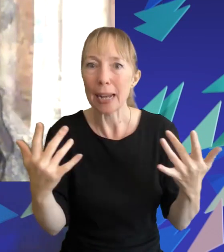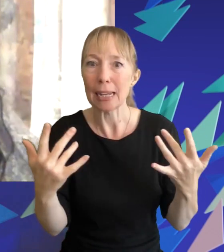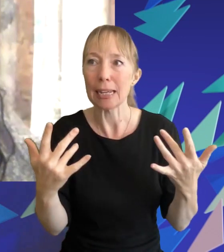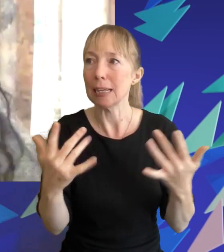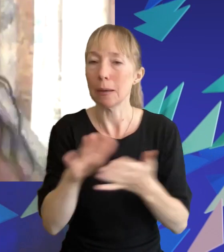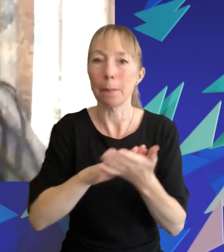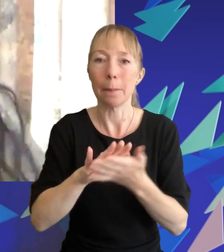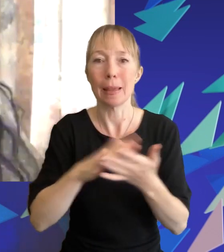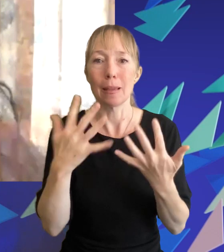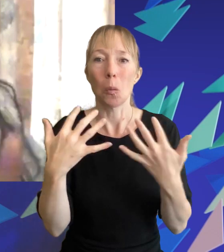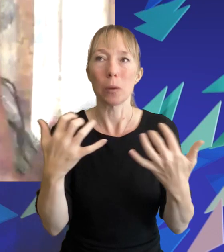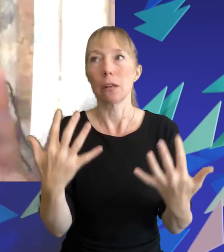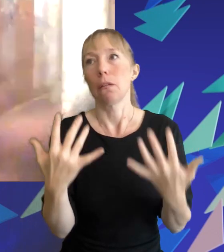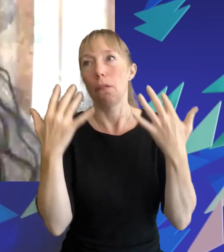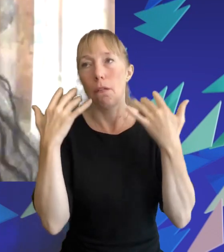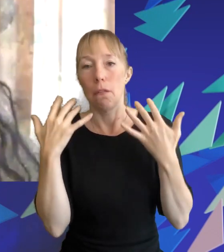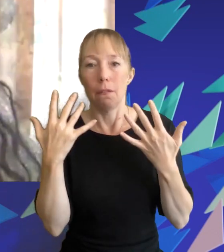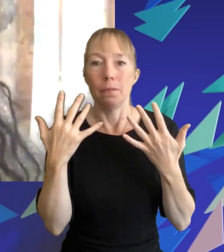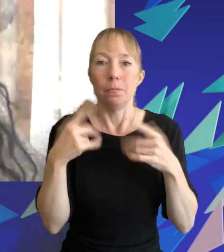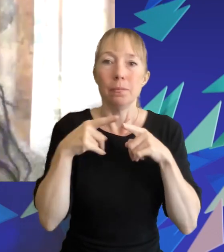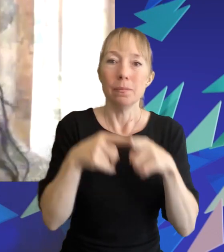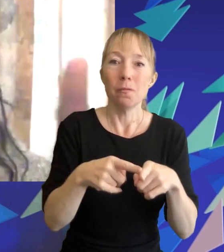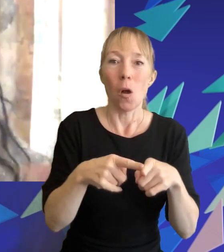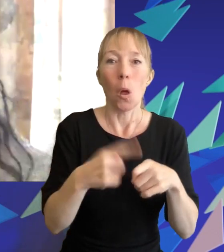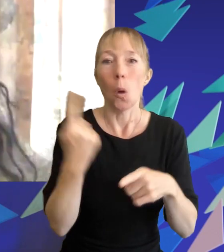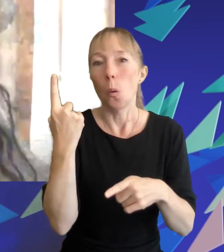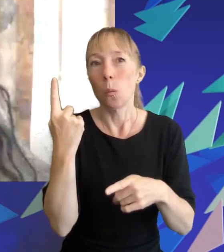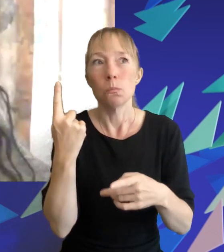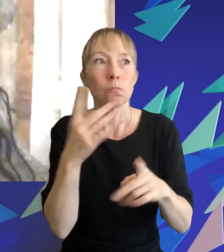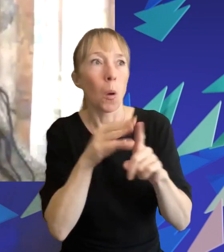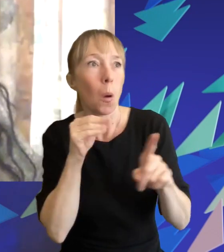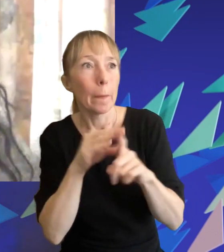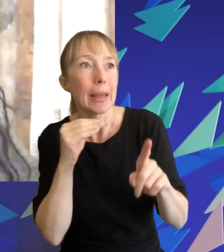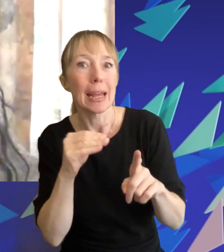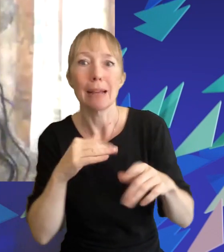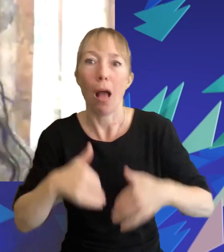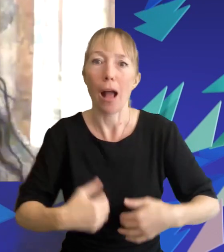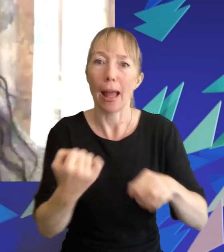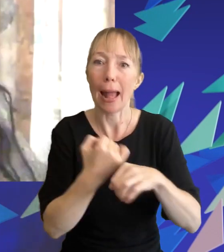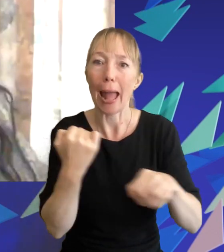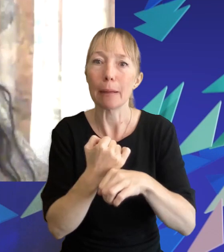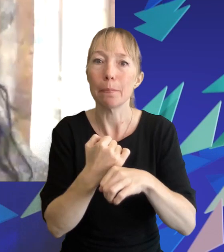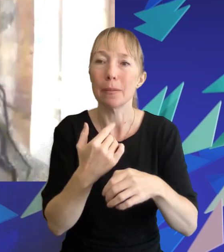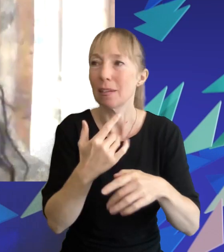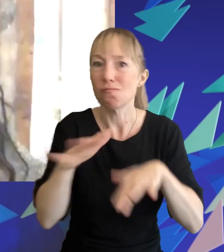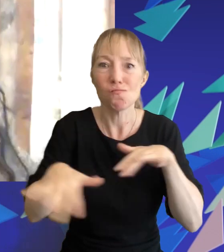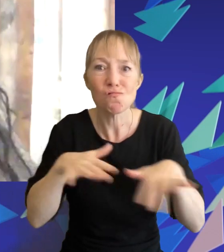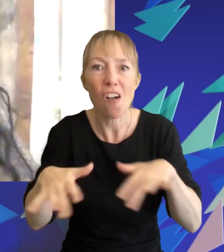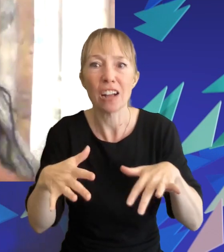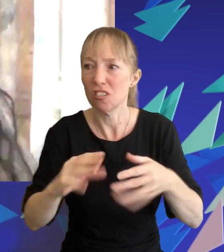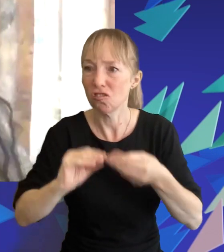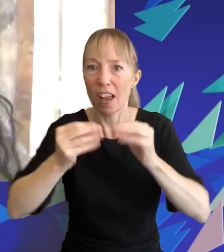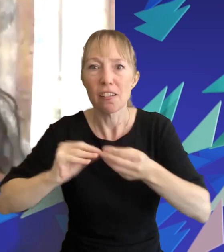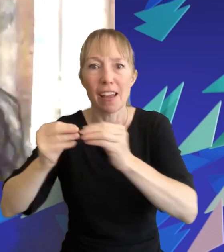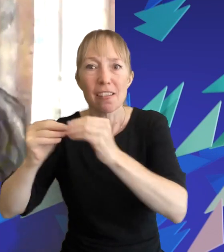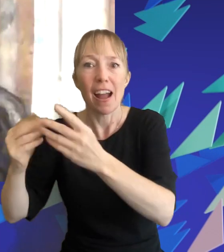the successful like this the success of blueprint to being overly pushed on audiences to having rushed production all for the sake